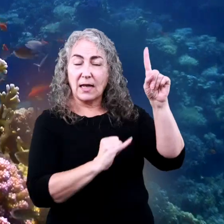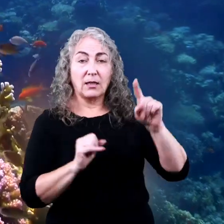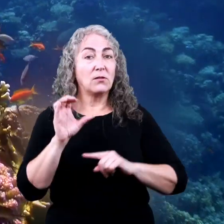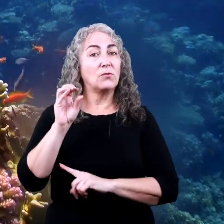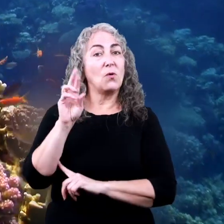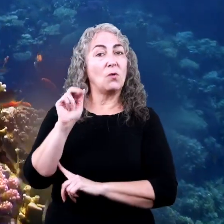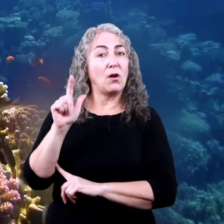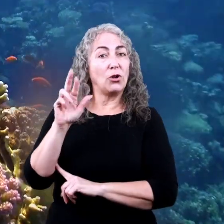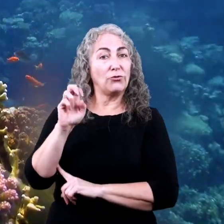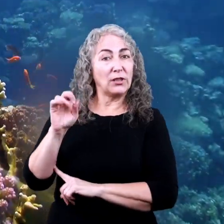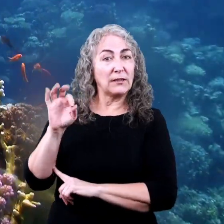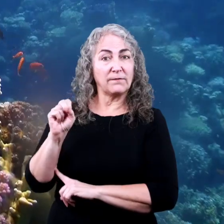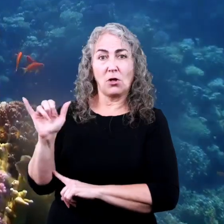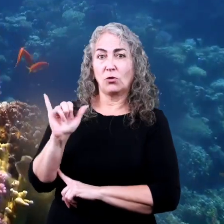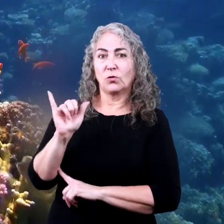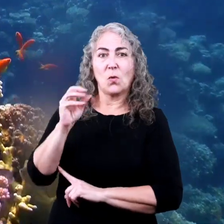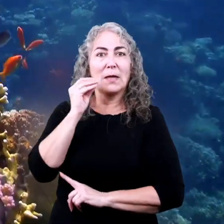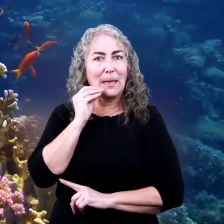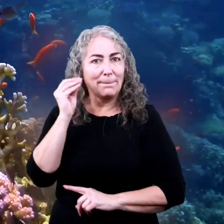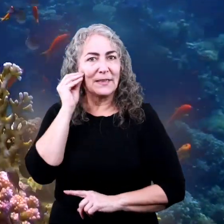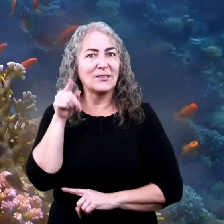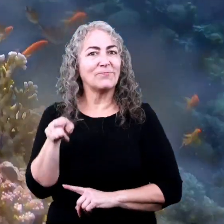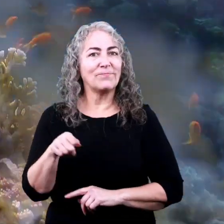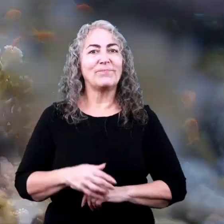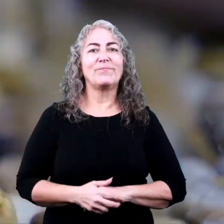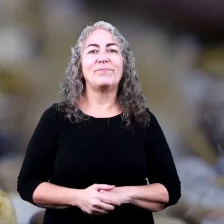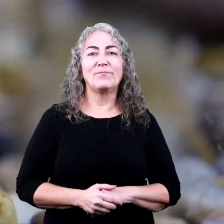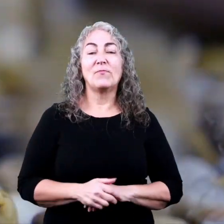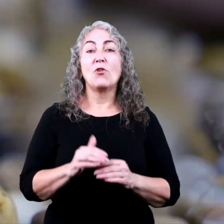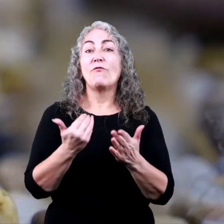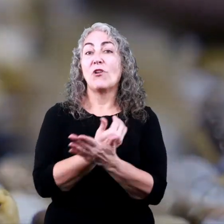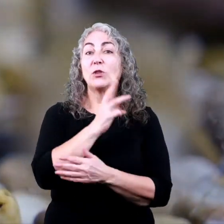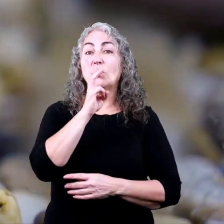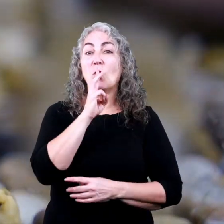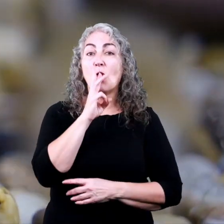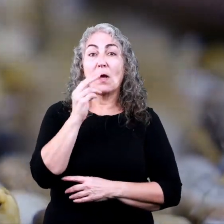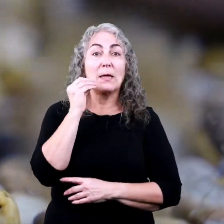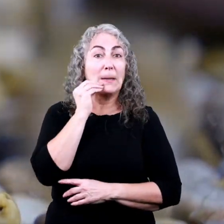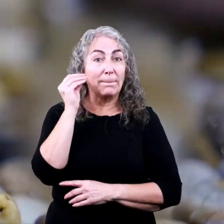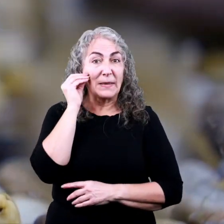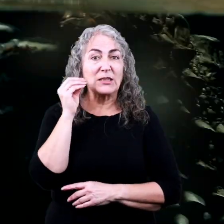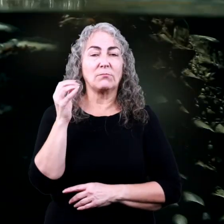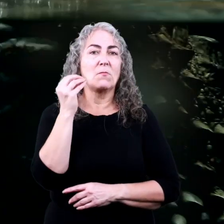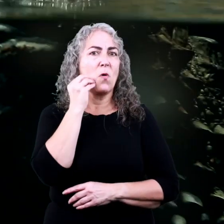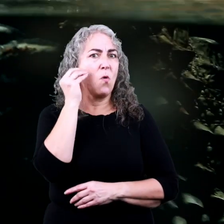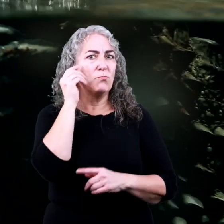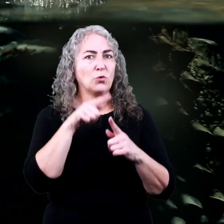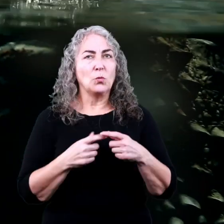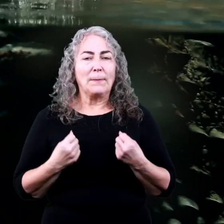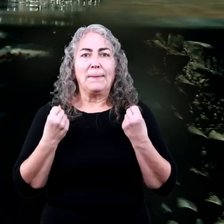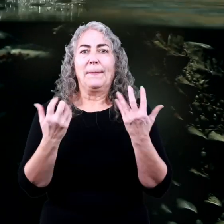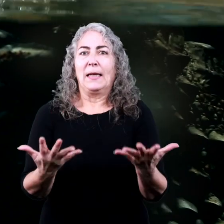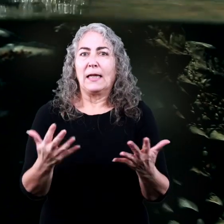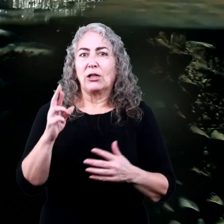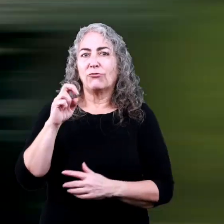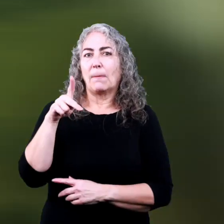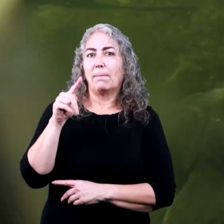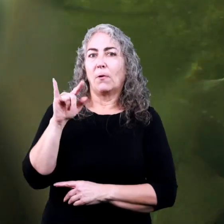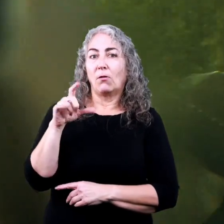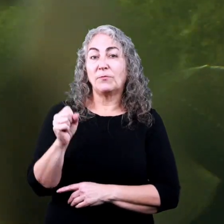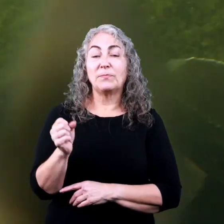and coral reefs, are also habitats. Freshwater habitats are home to many reptiles,